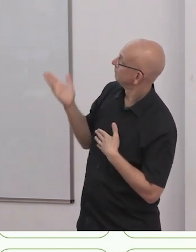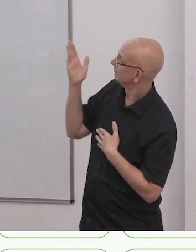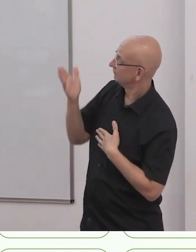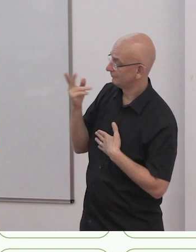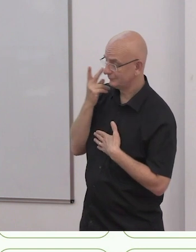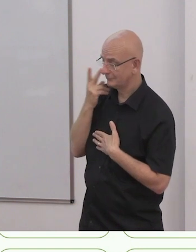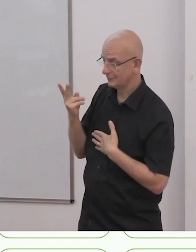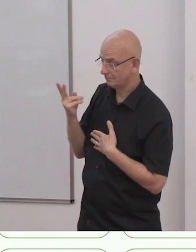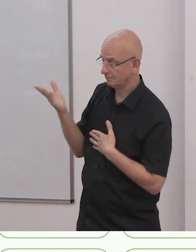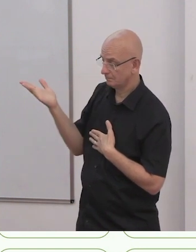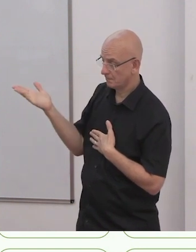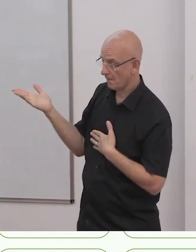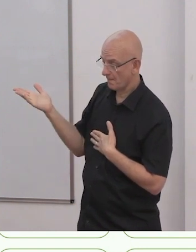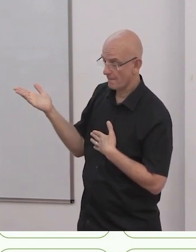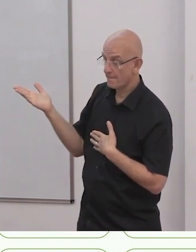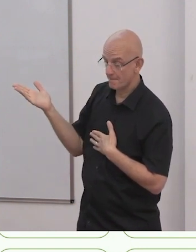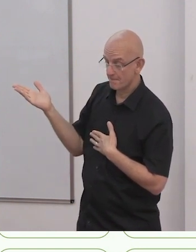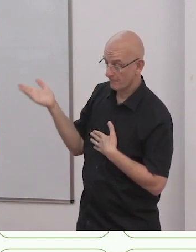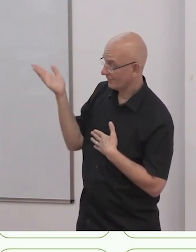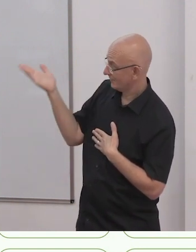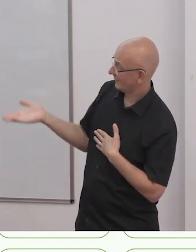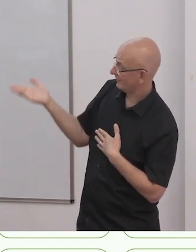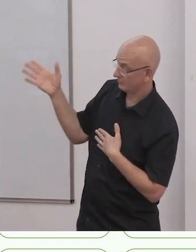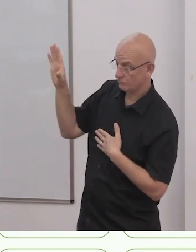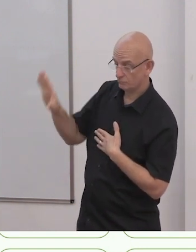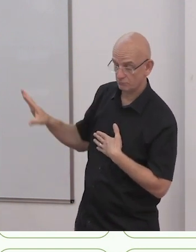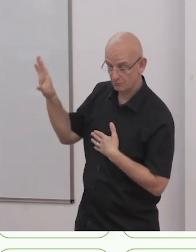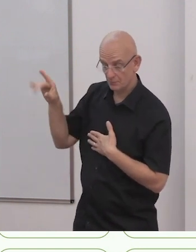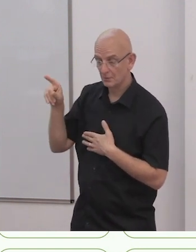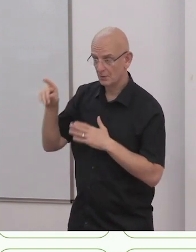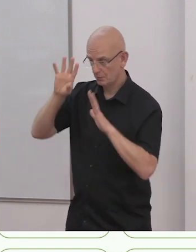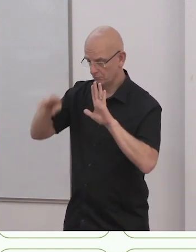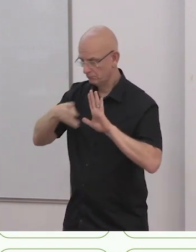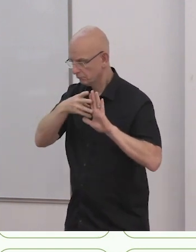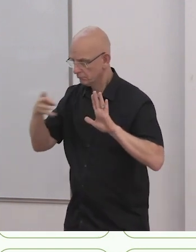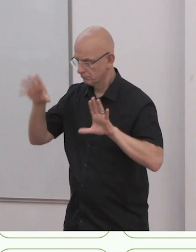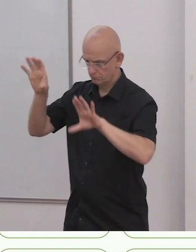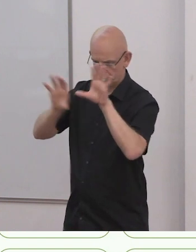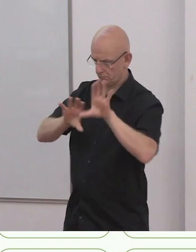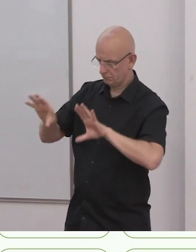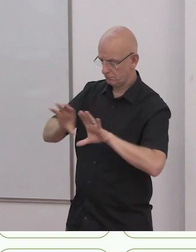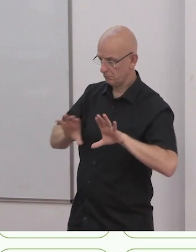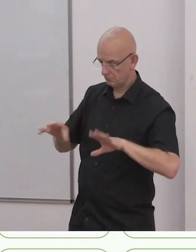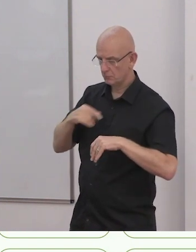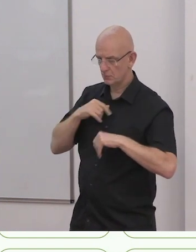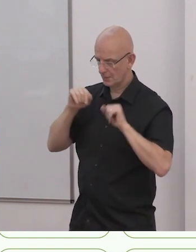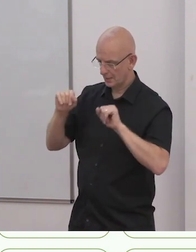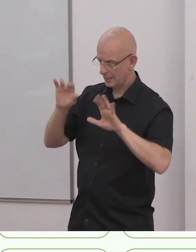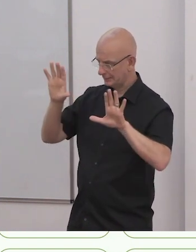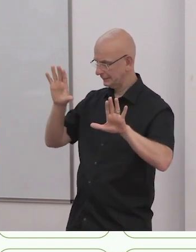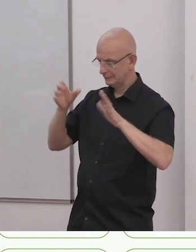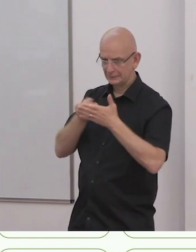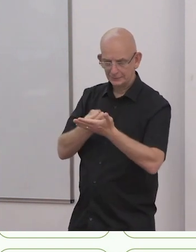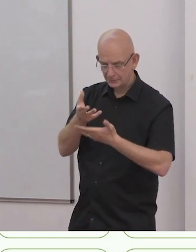chart for us. So I'm going to try and go through this with you by summarizing it.